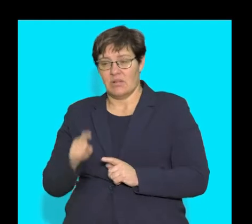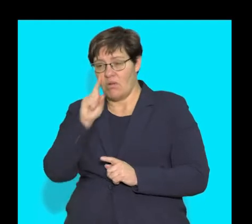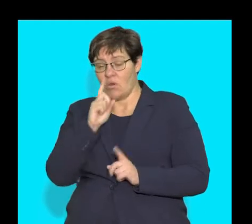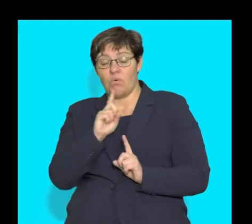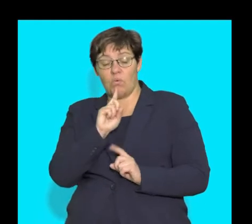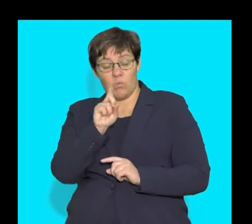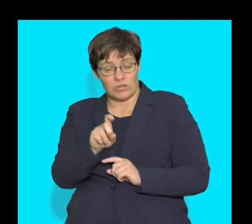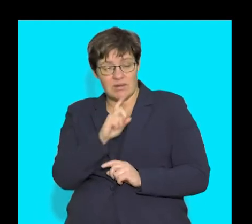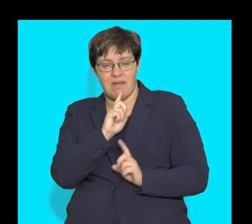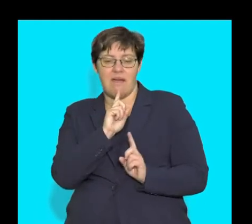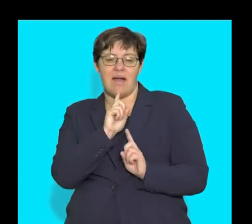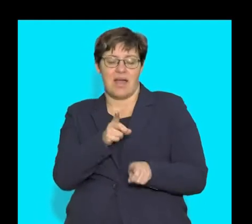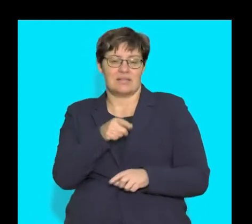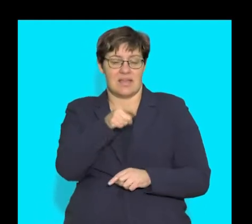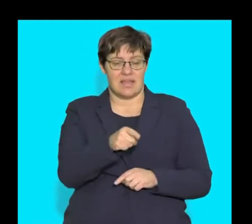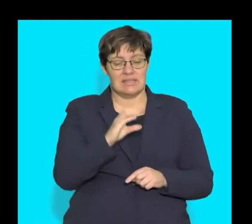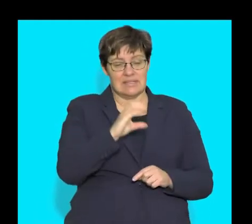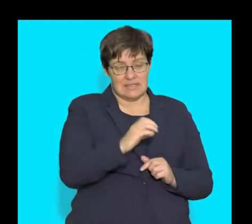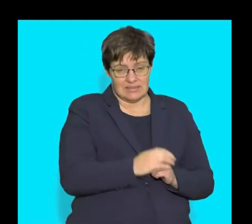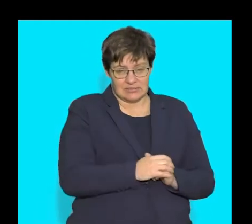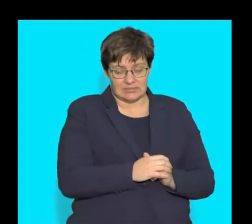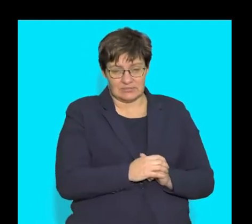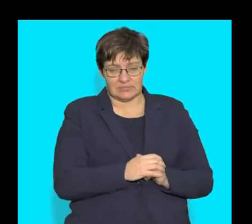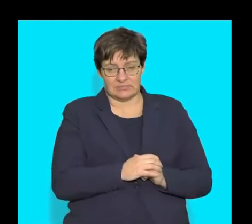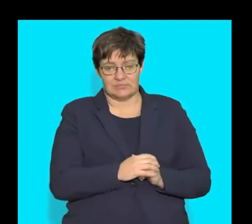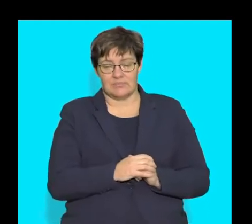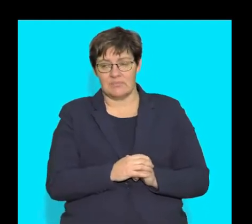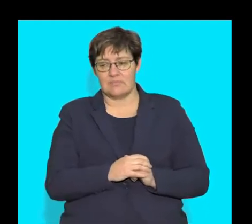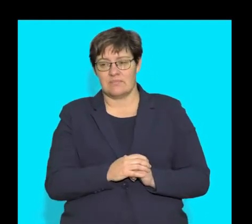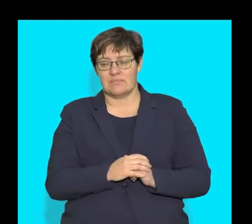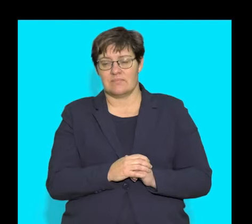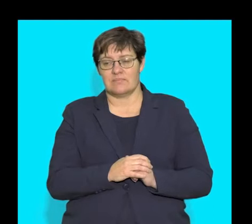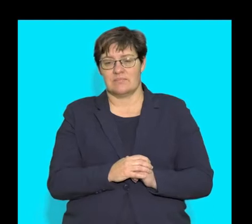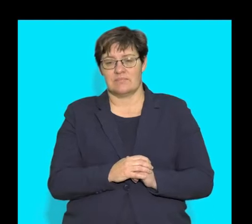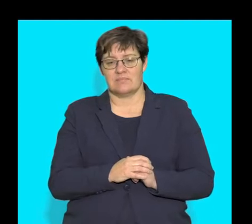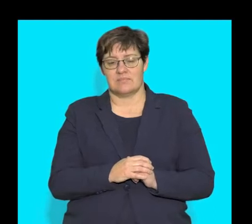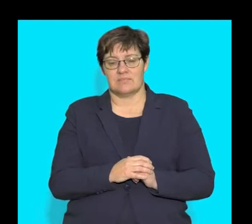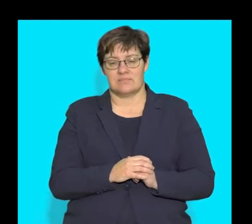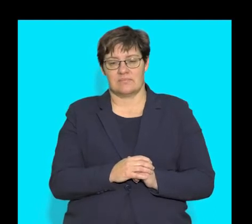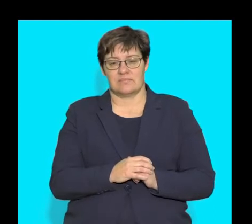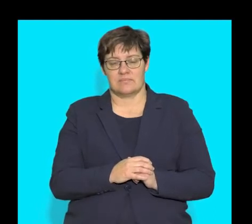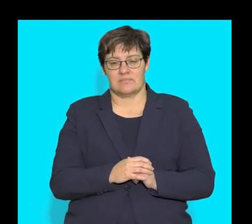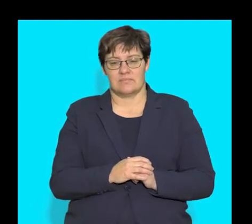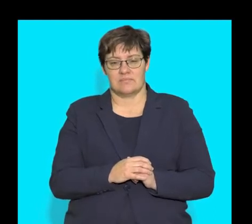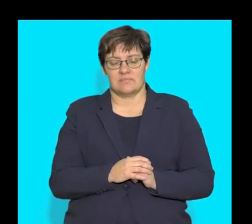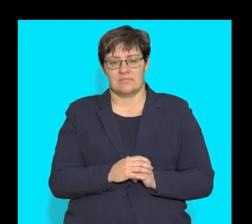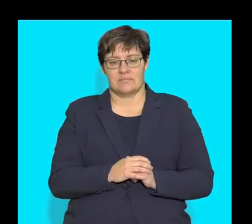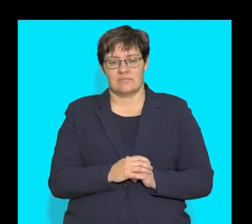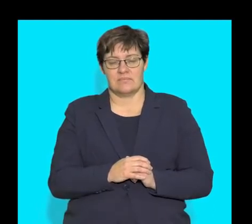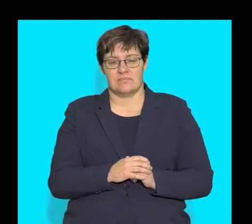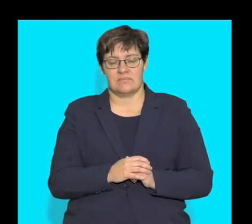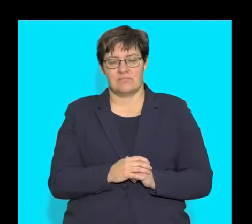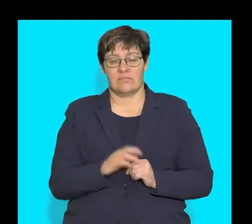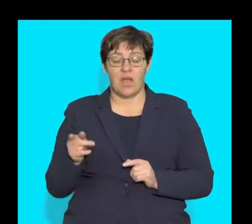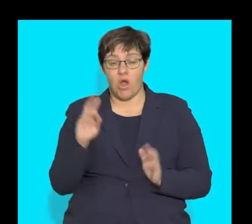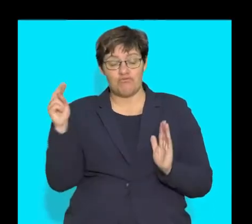So when we look at this question, which of the following substances can be directly absorbed? The answer here is C.